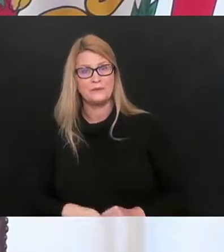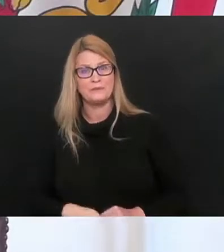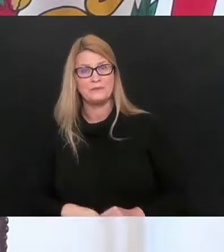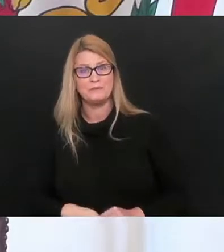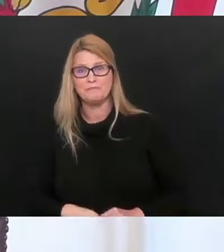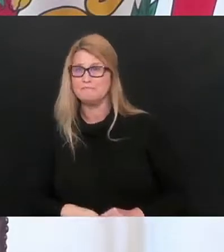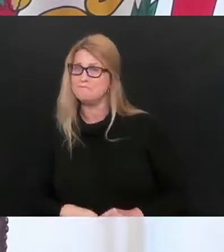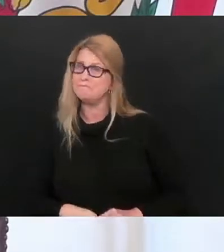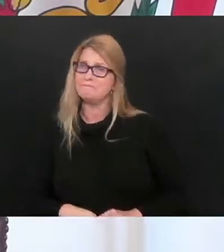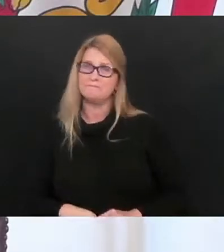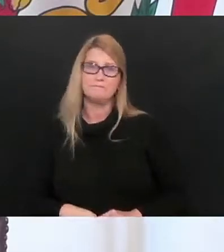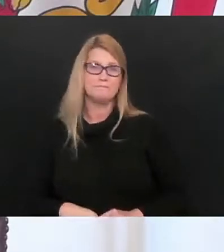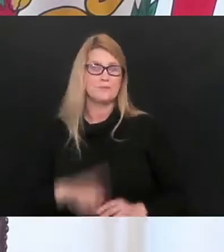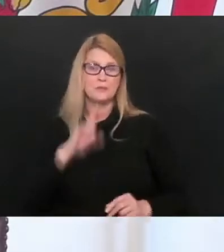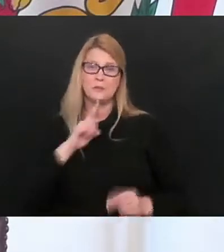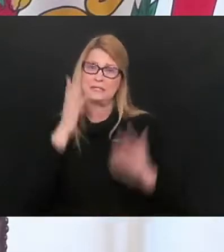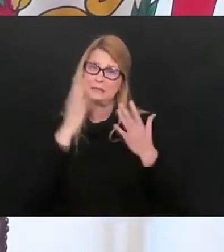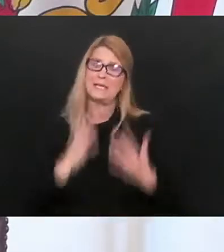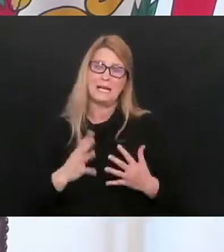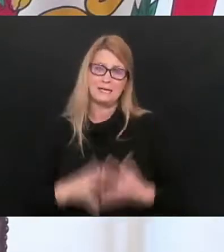It's really, really sad.